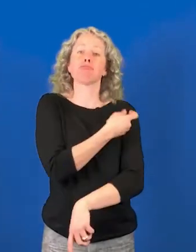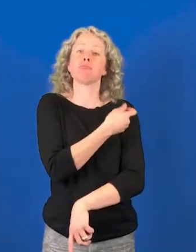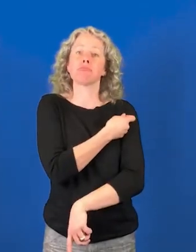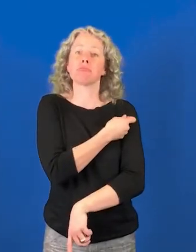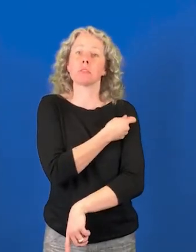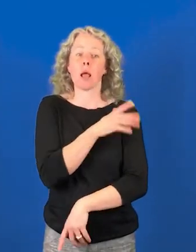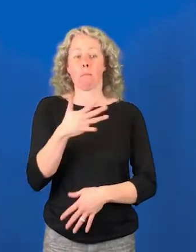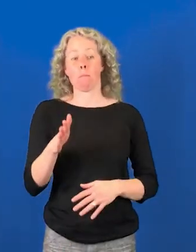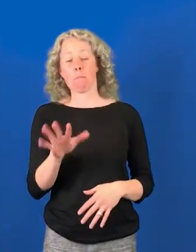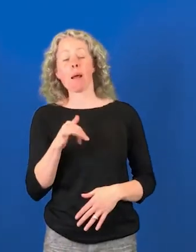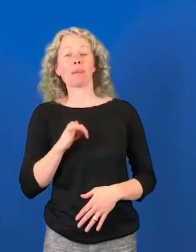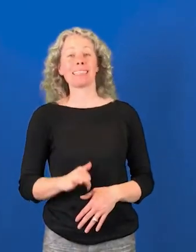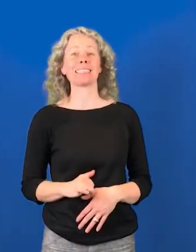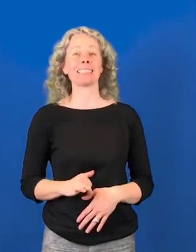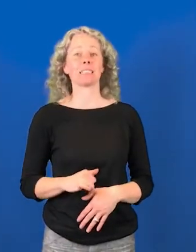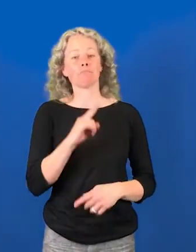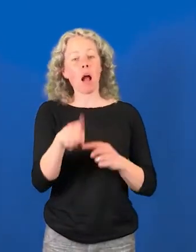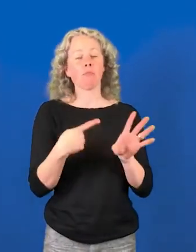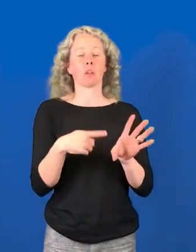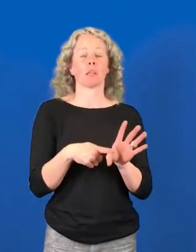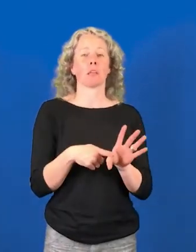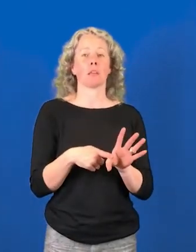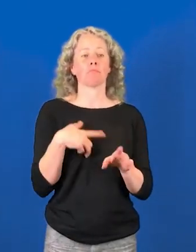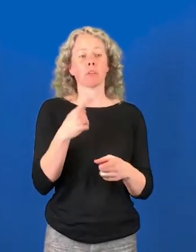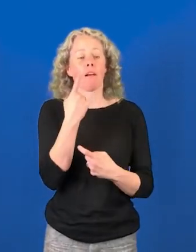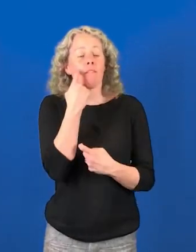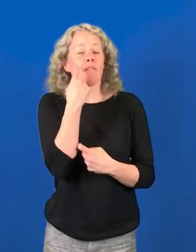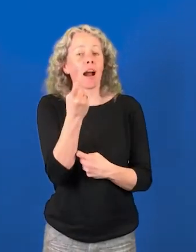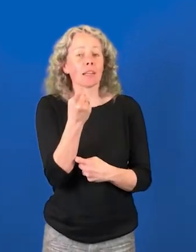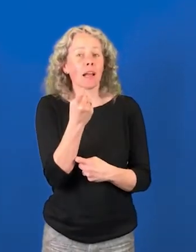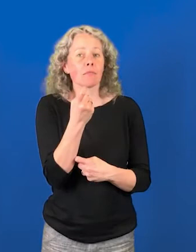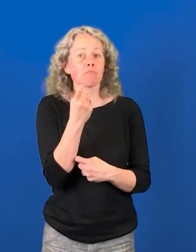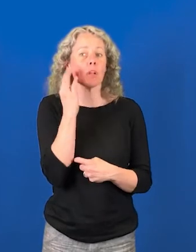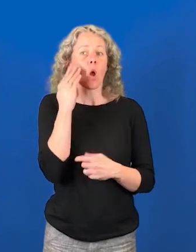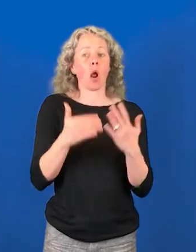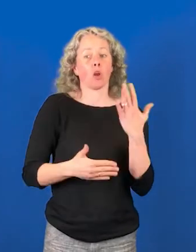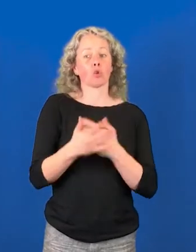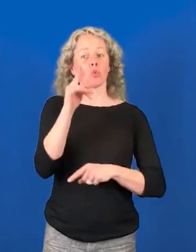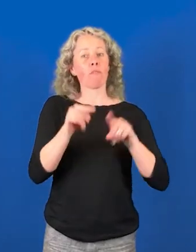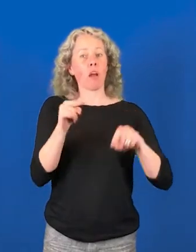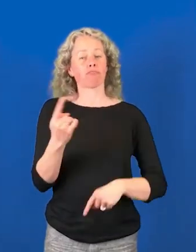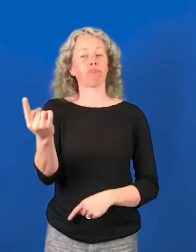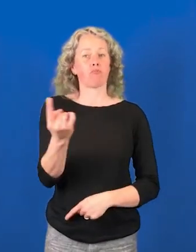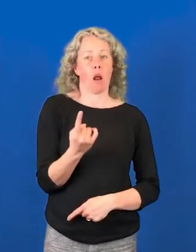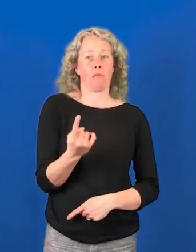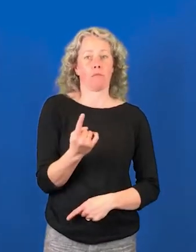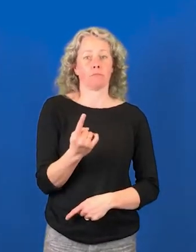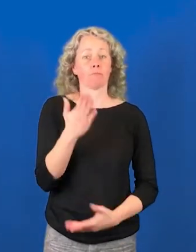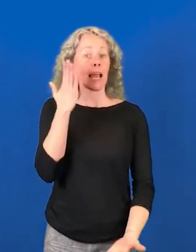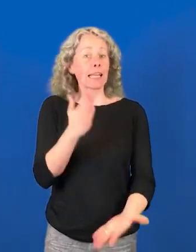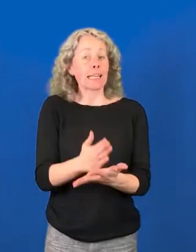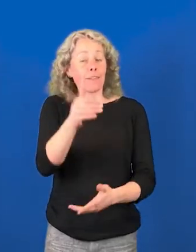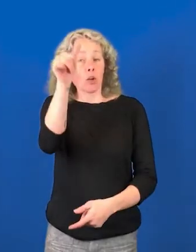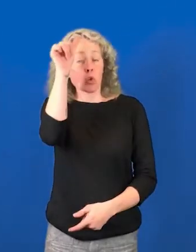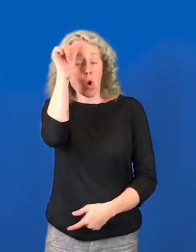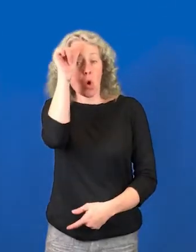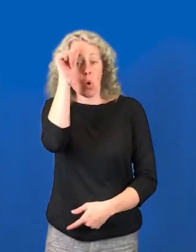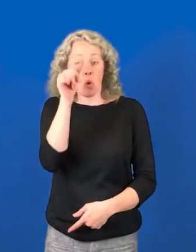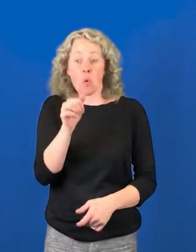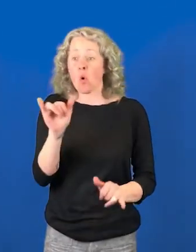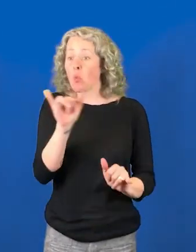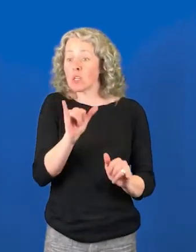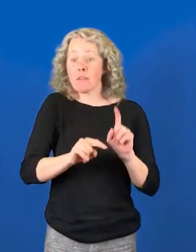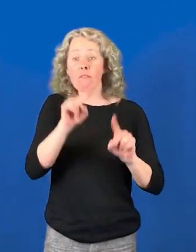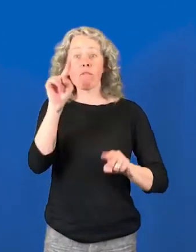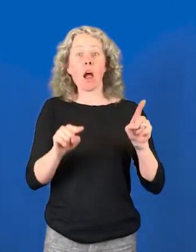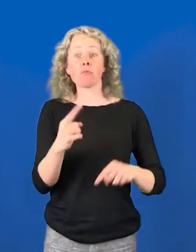boosters so that is something we have to cross that bridge when the new variant comes we know for sure whatever the new